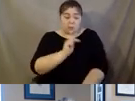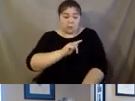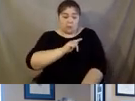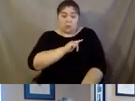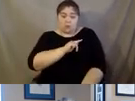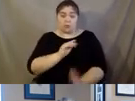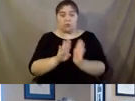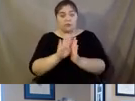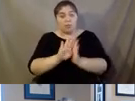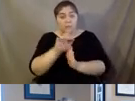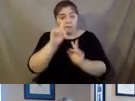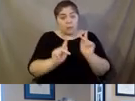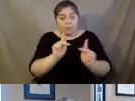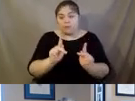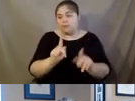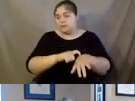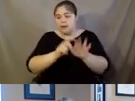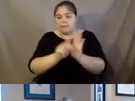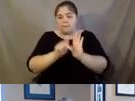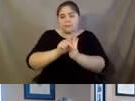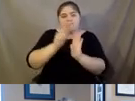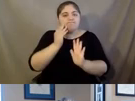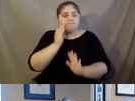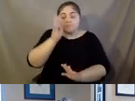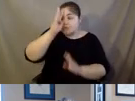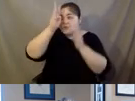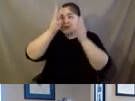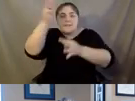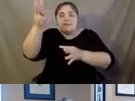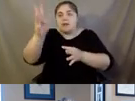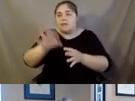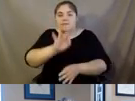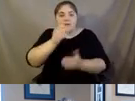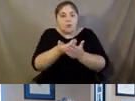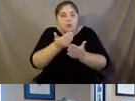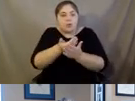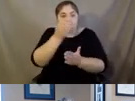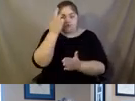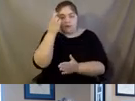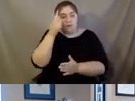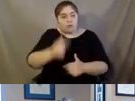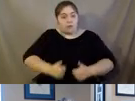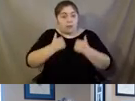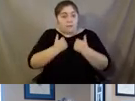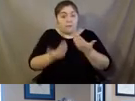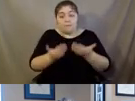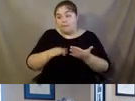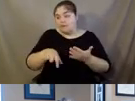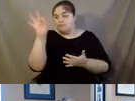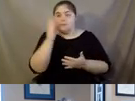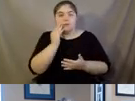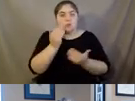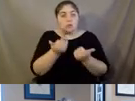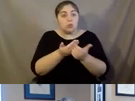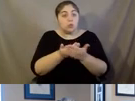people. It's a period of creativity. People find new purpose. They might even find romance and adventure. And